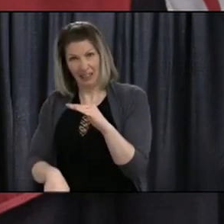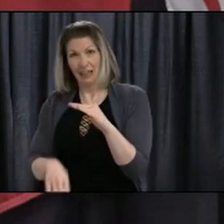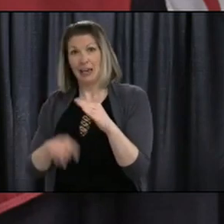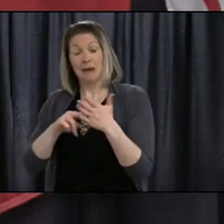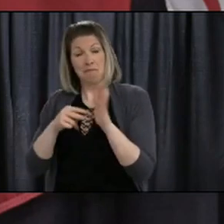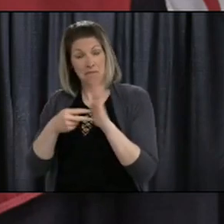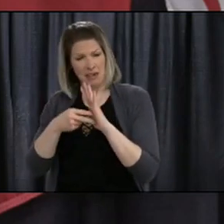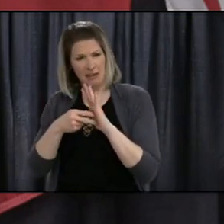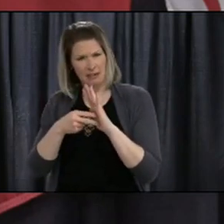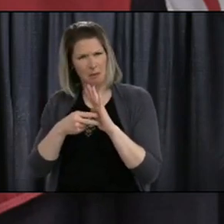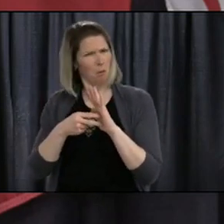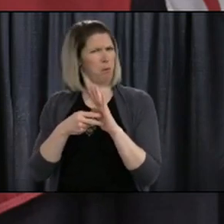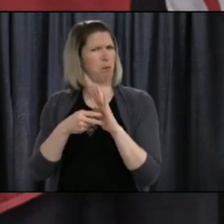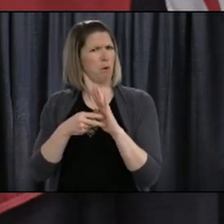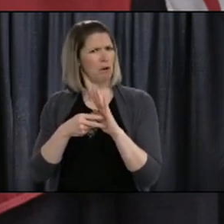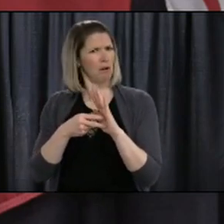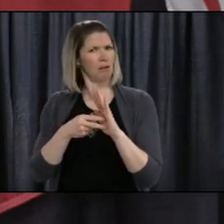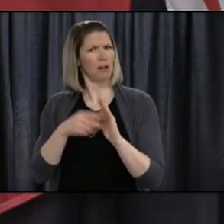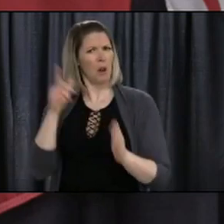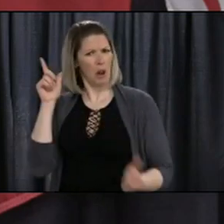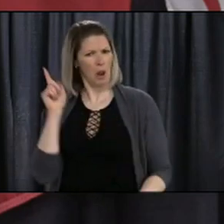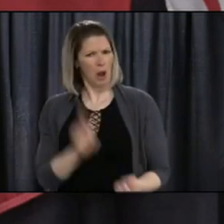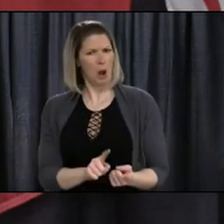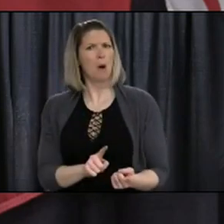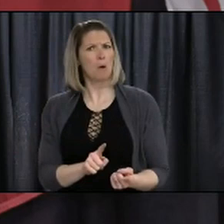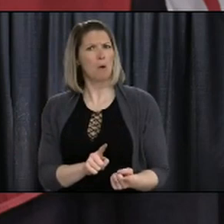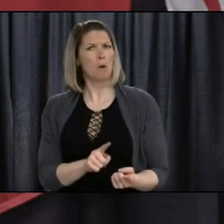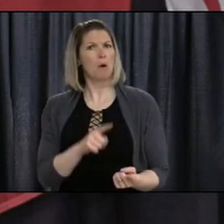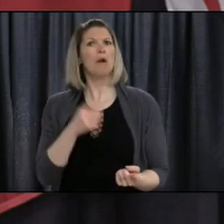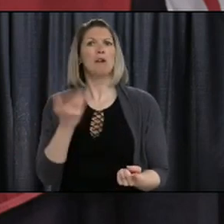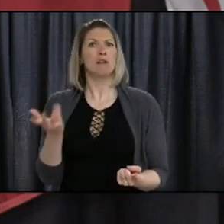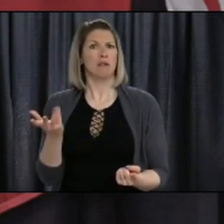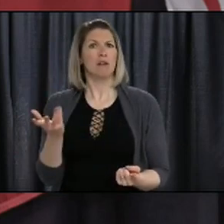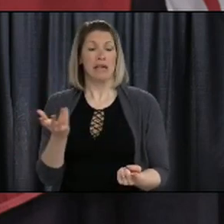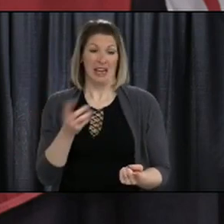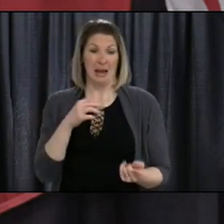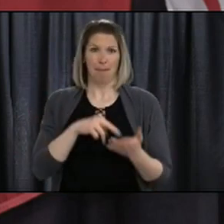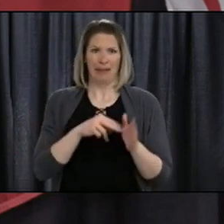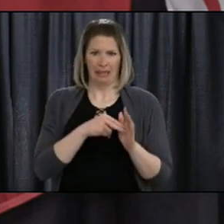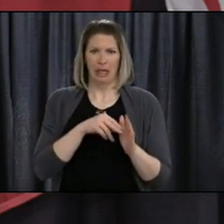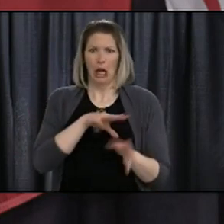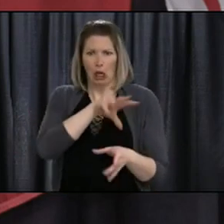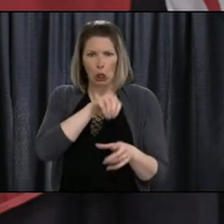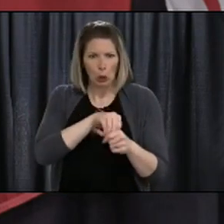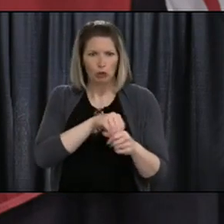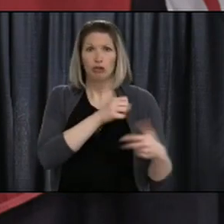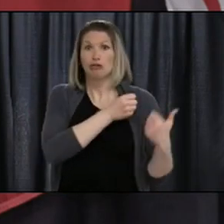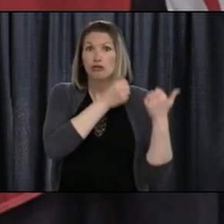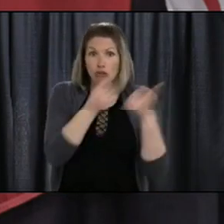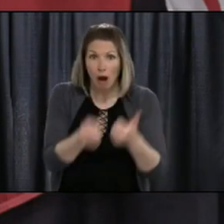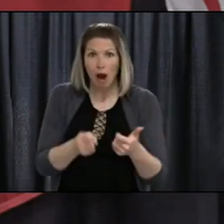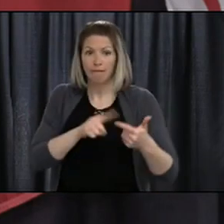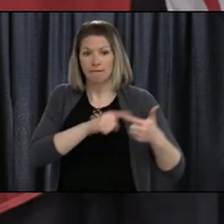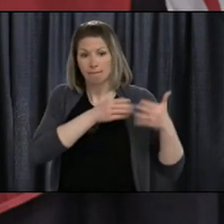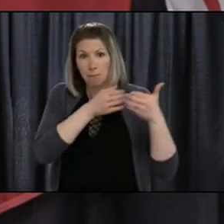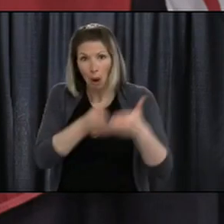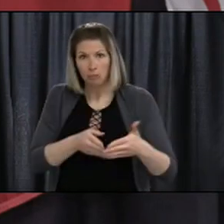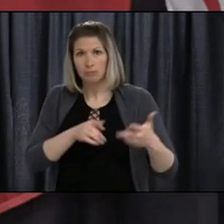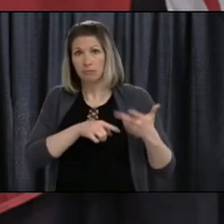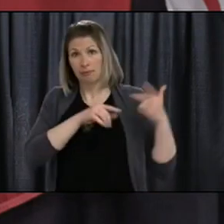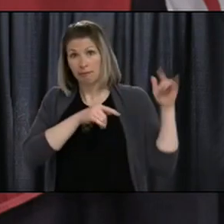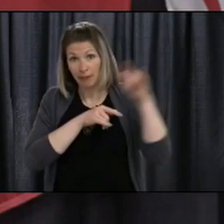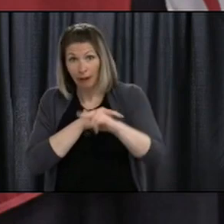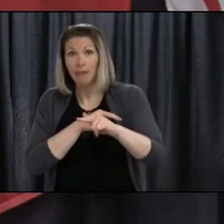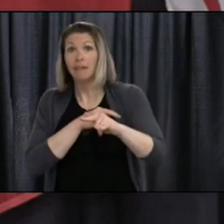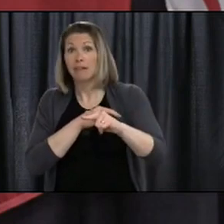essential travelers only, and they must make the case. And with the new rules that apply, of course, you know, there's quarantine measures that